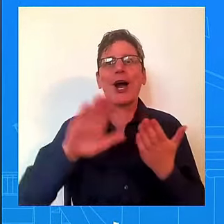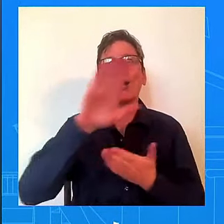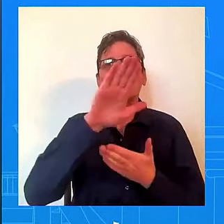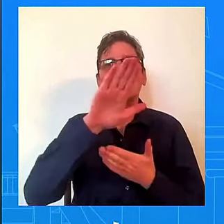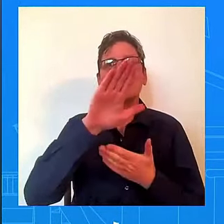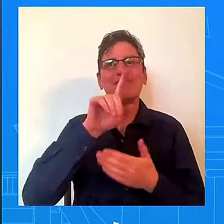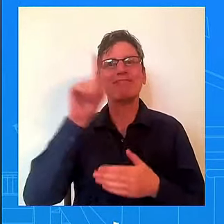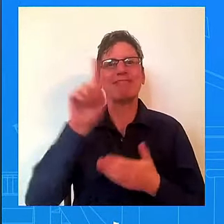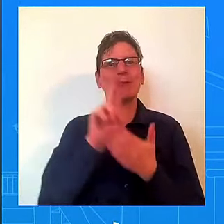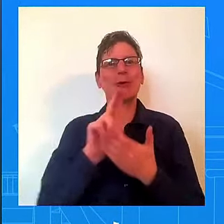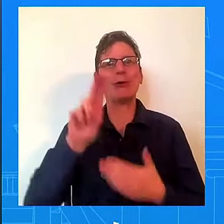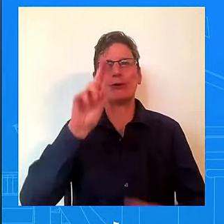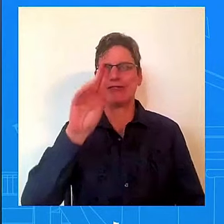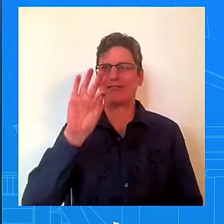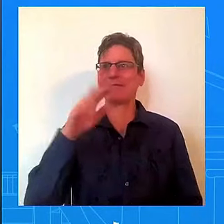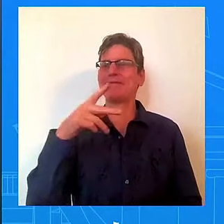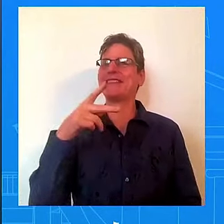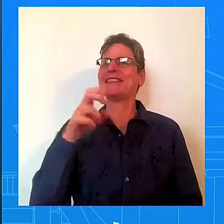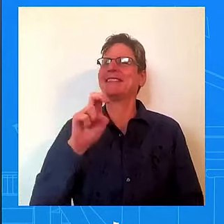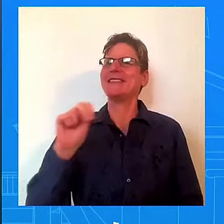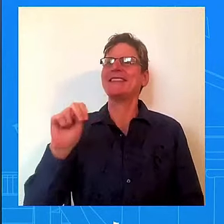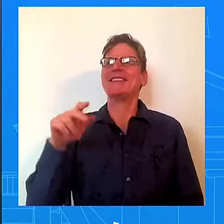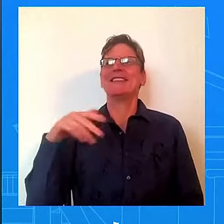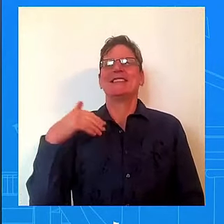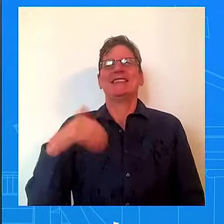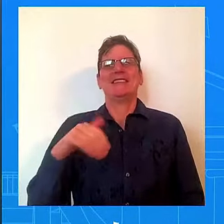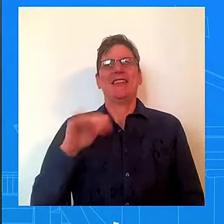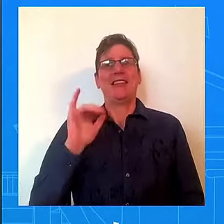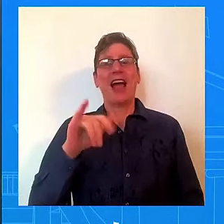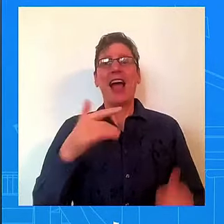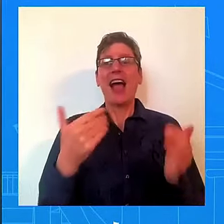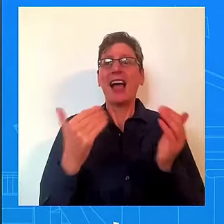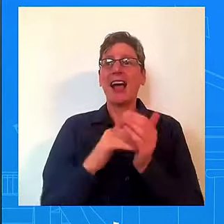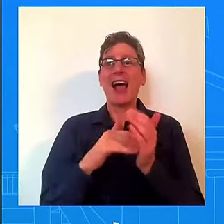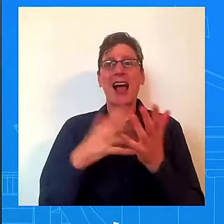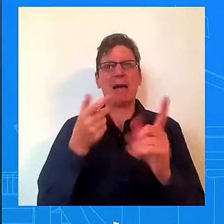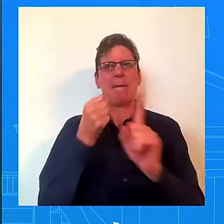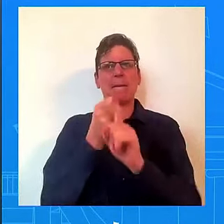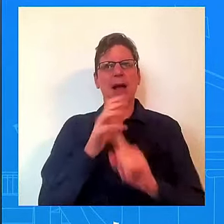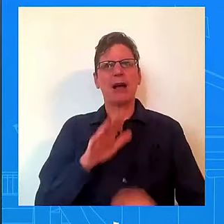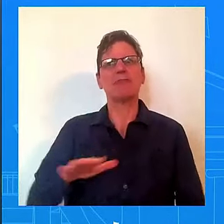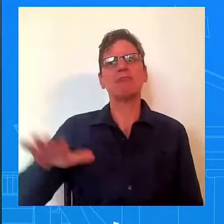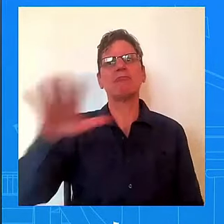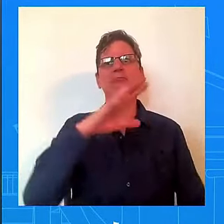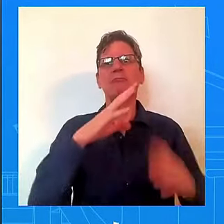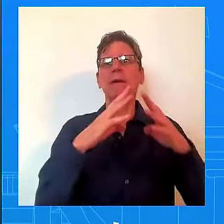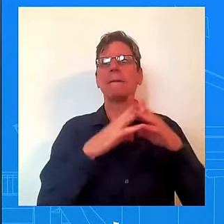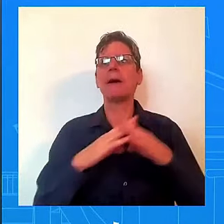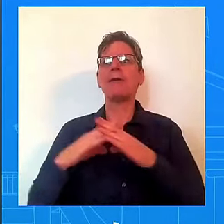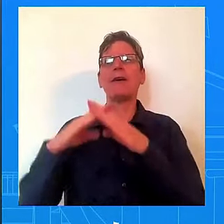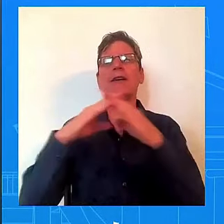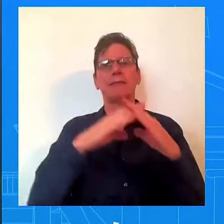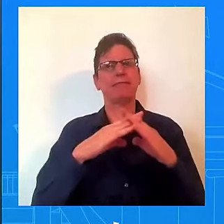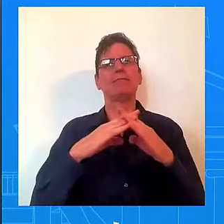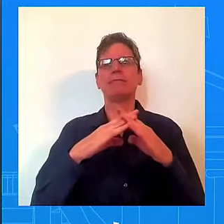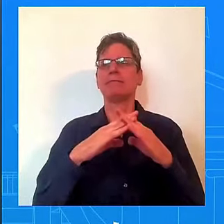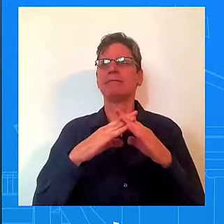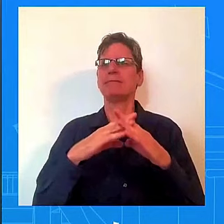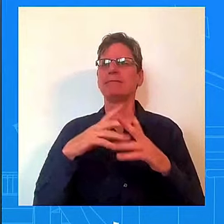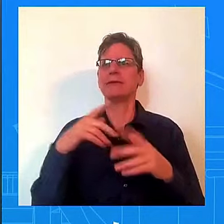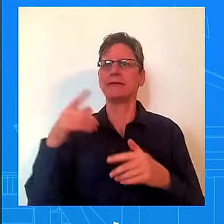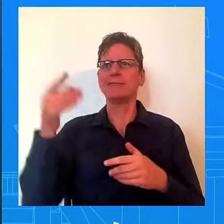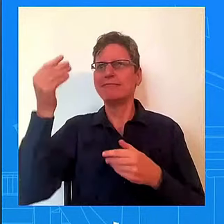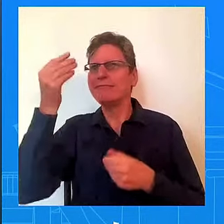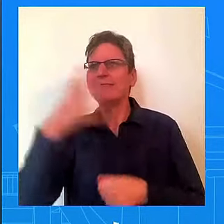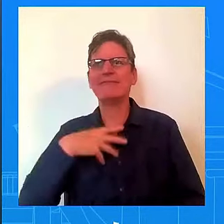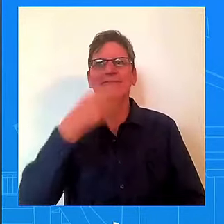and Democrats, have said to me repeatedly during my House calls that they have never had the opportunity to do more good for